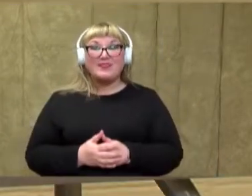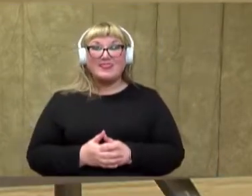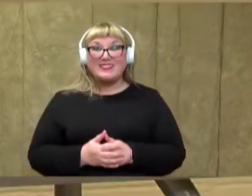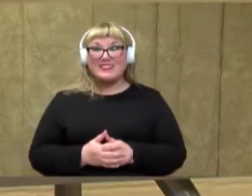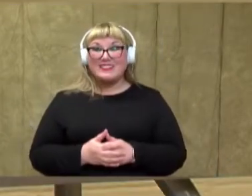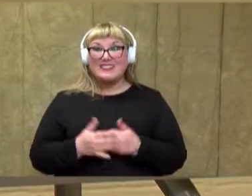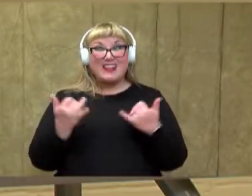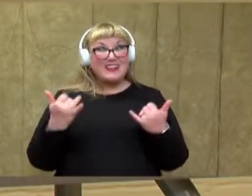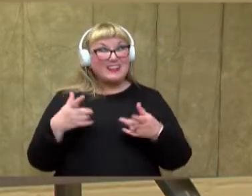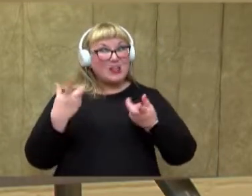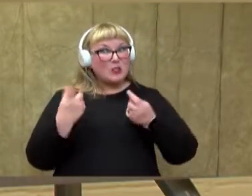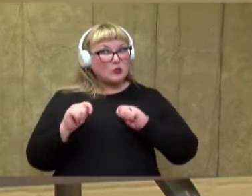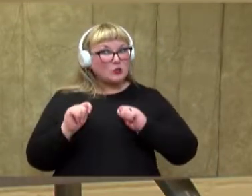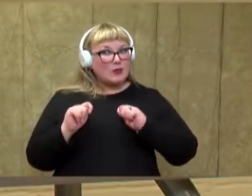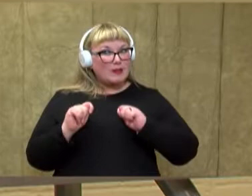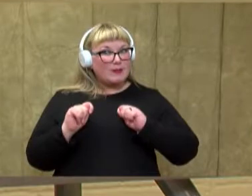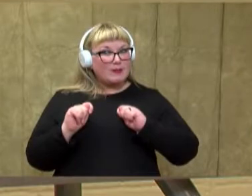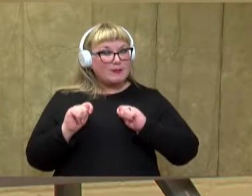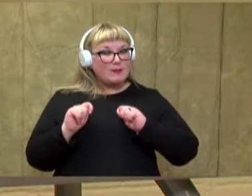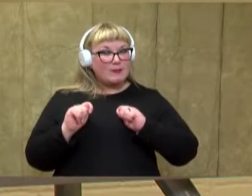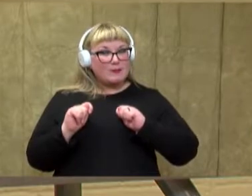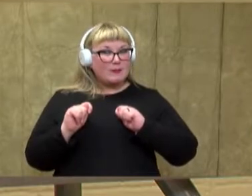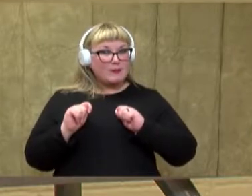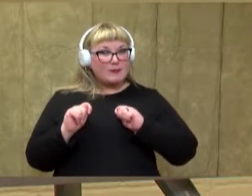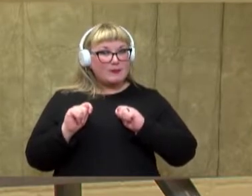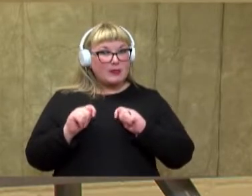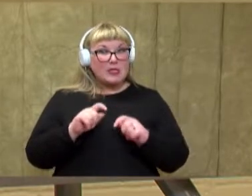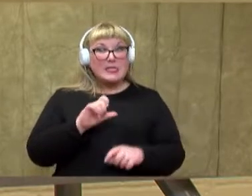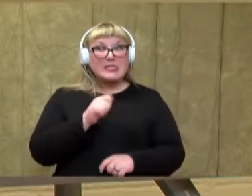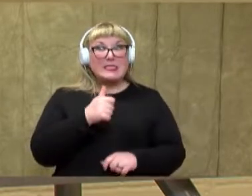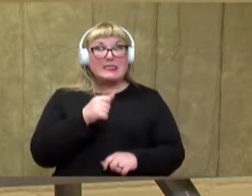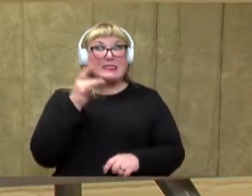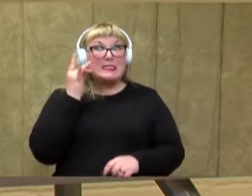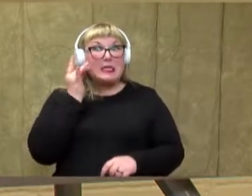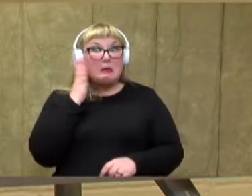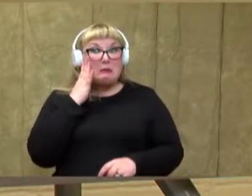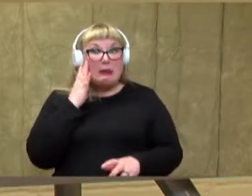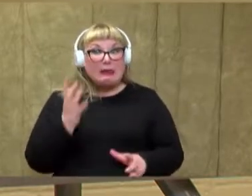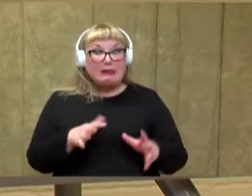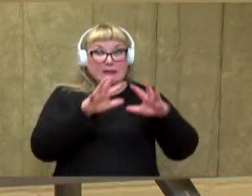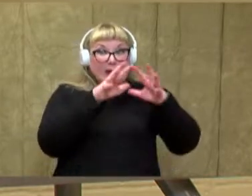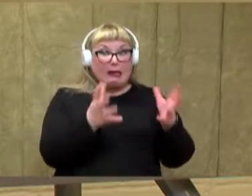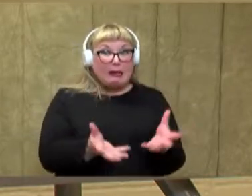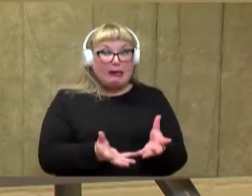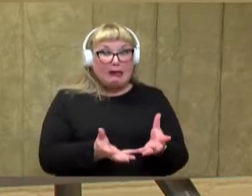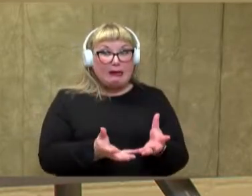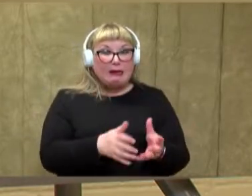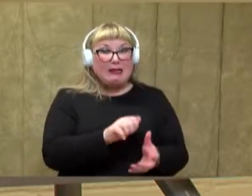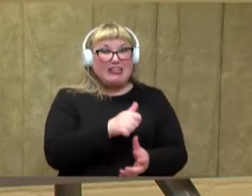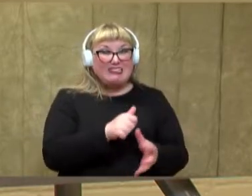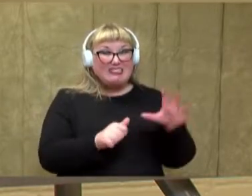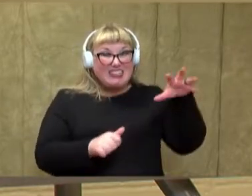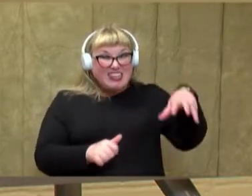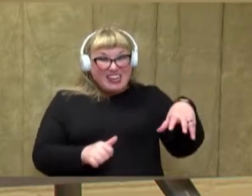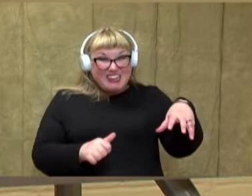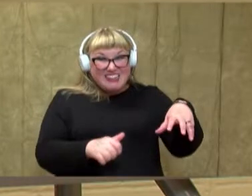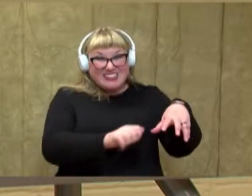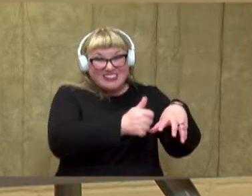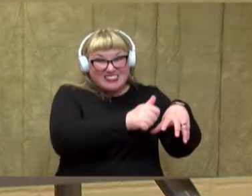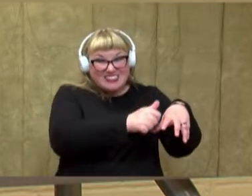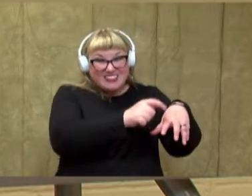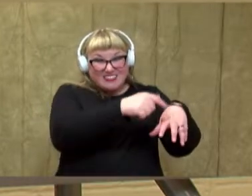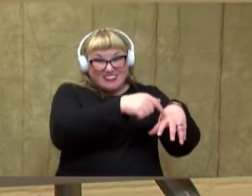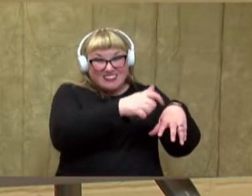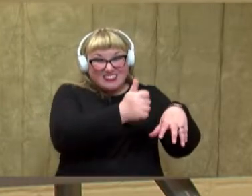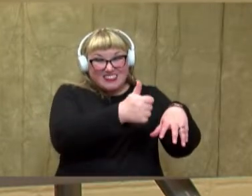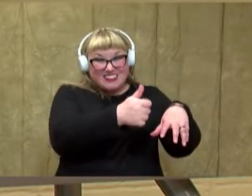now let's try ten bees inside our beehive. How many